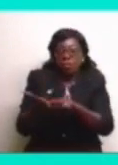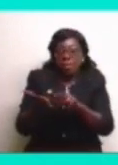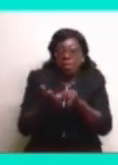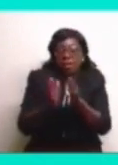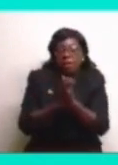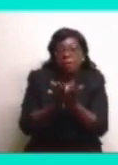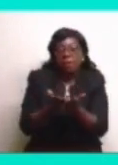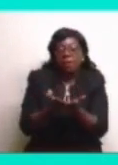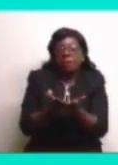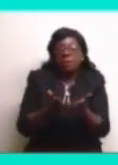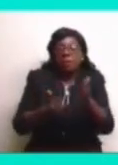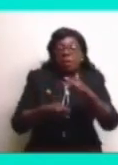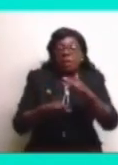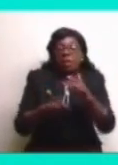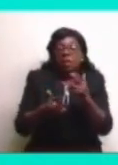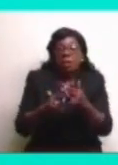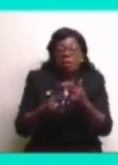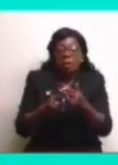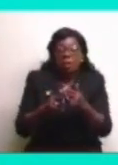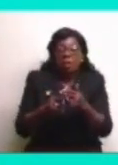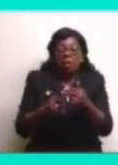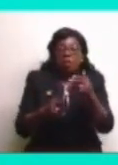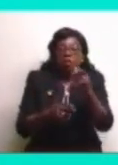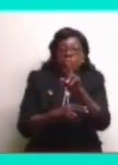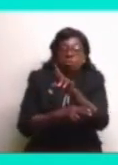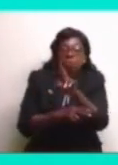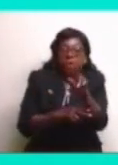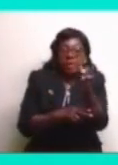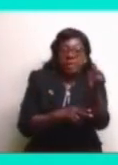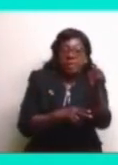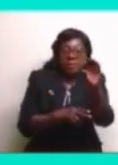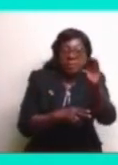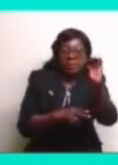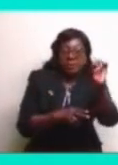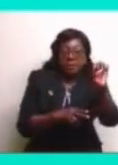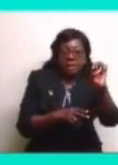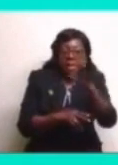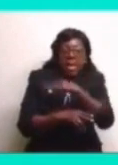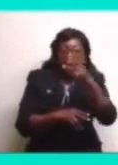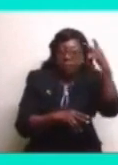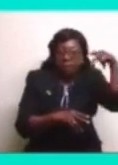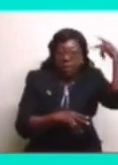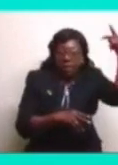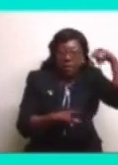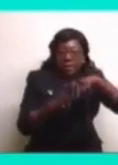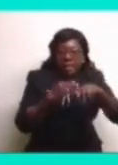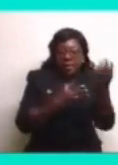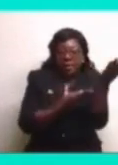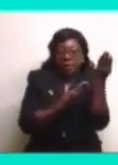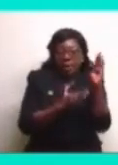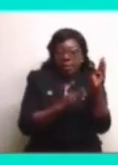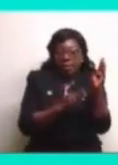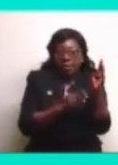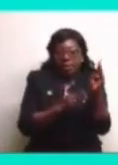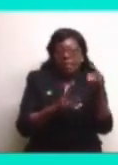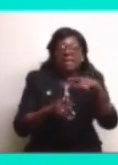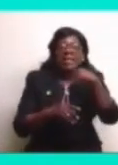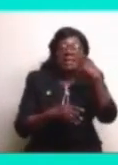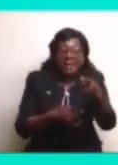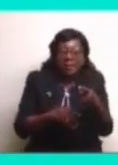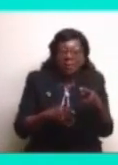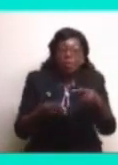in the Bahamas by Colin Hughes. And it outlines the history of the political struggle